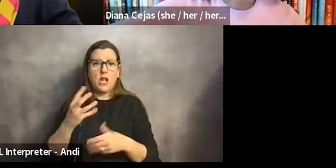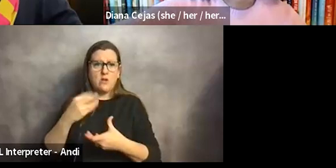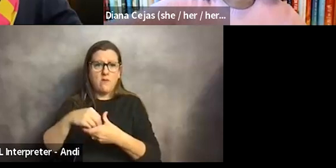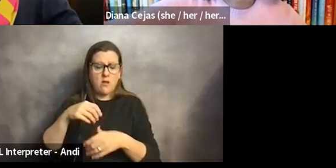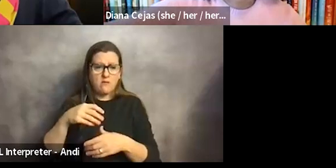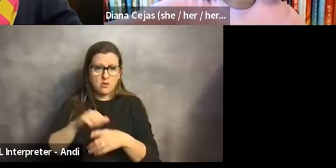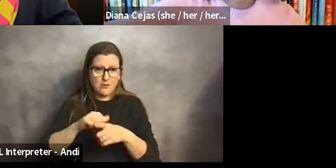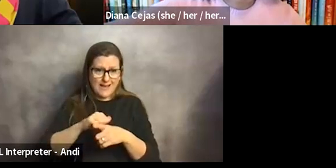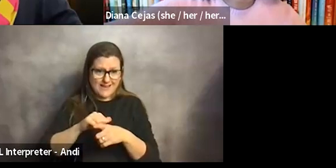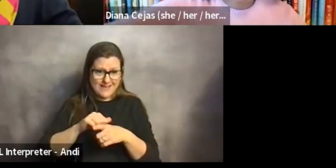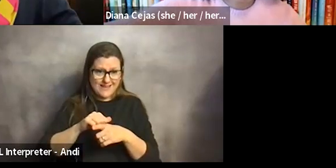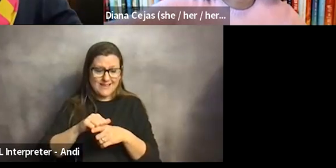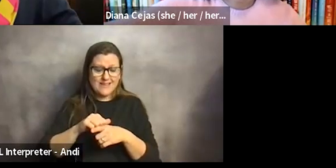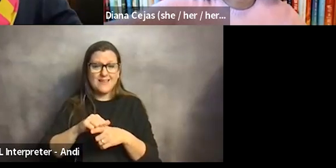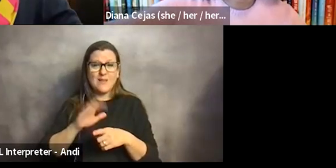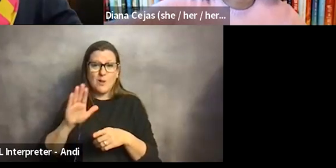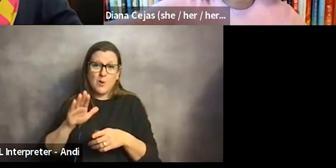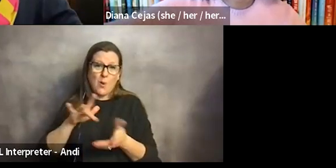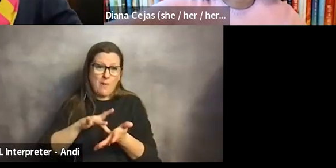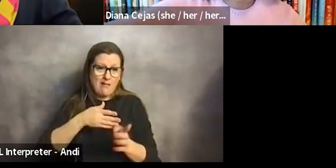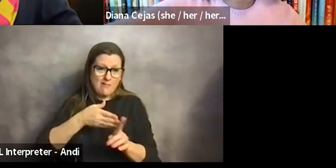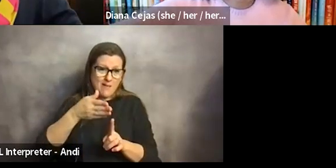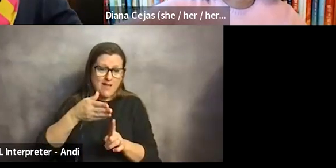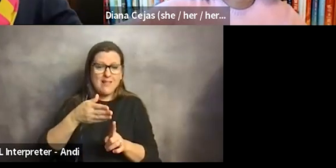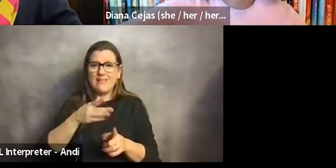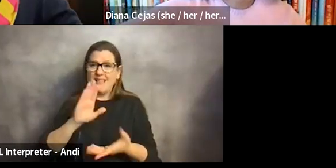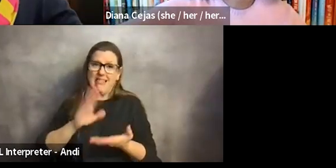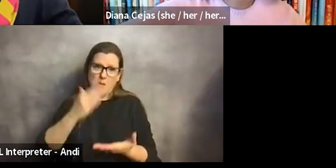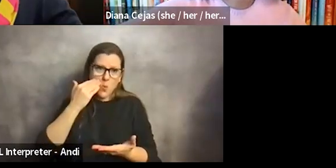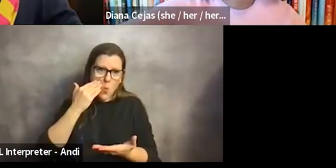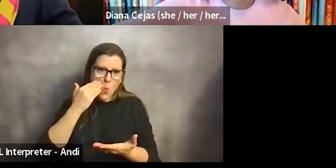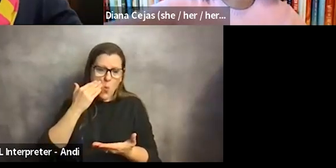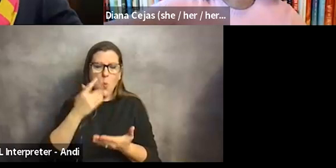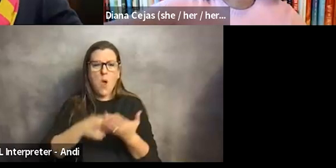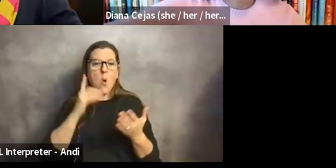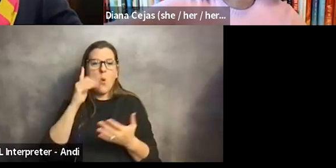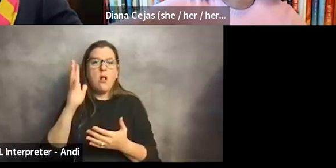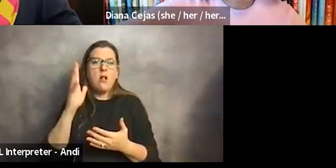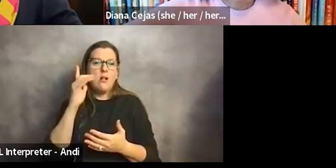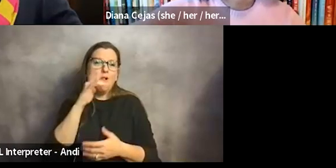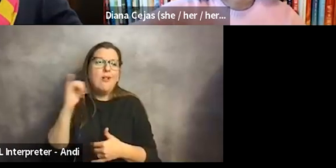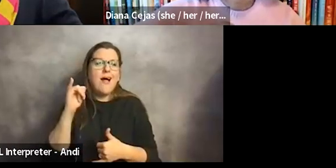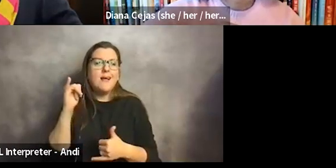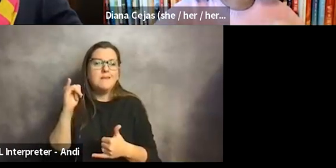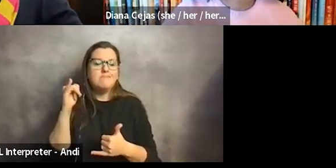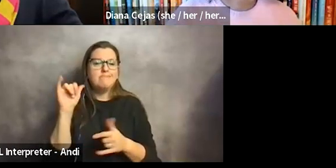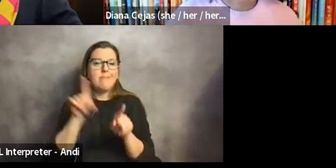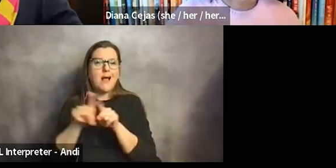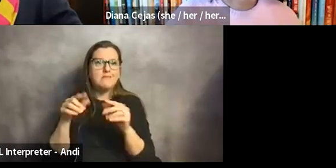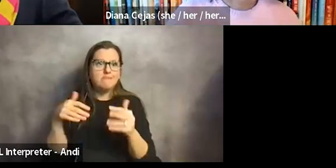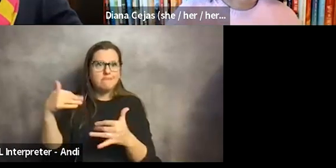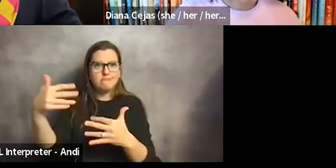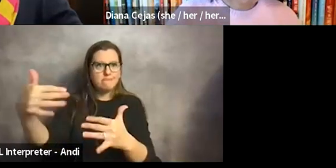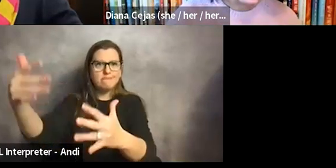the less you know about, um, medicine and, uh, what it will be like moving forward. Um, it's,